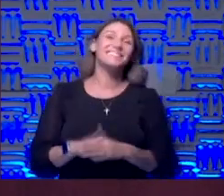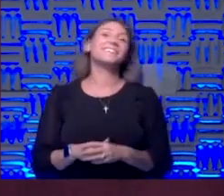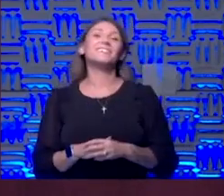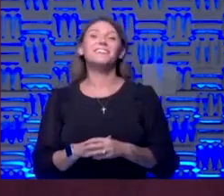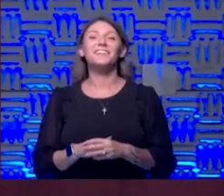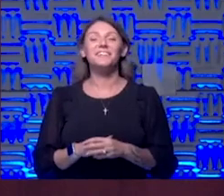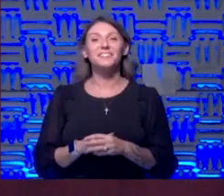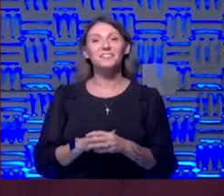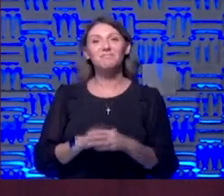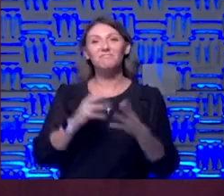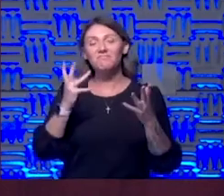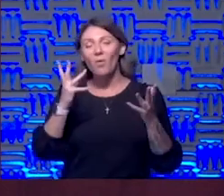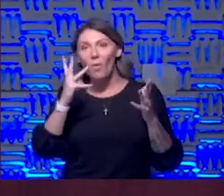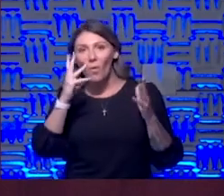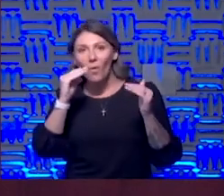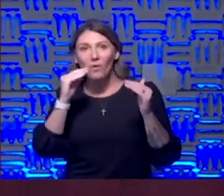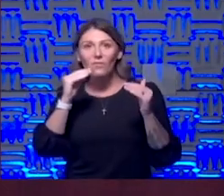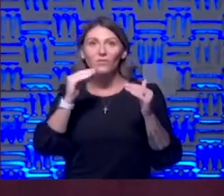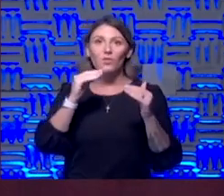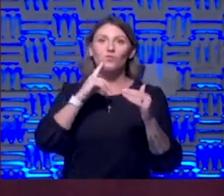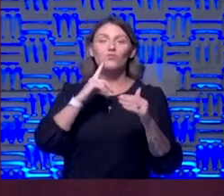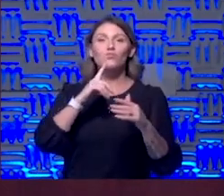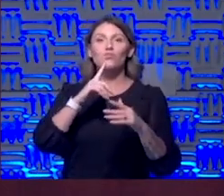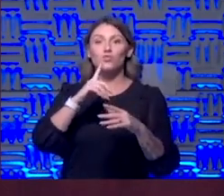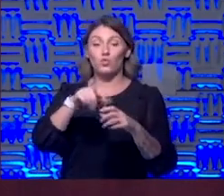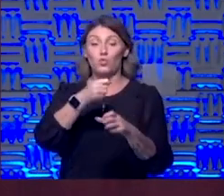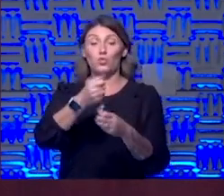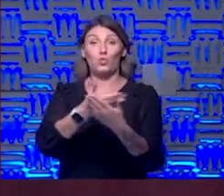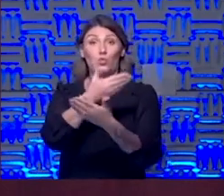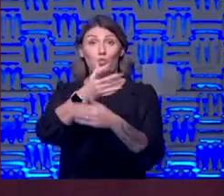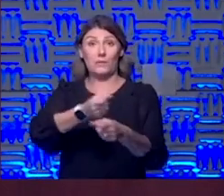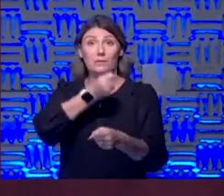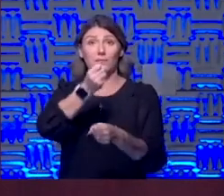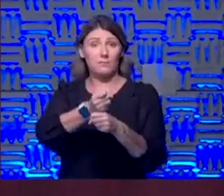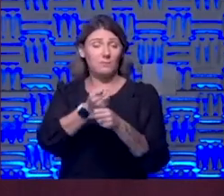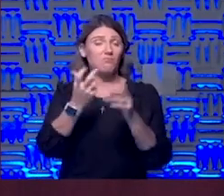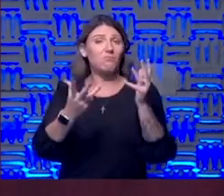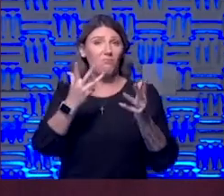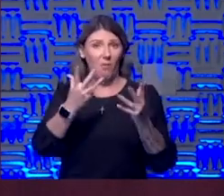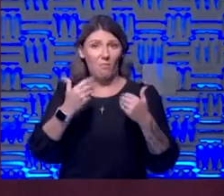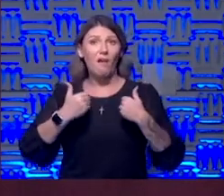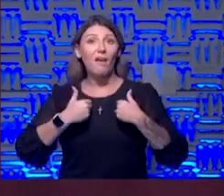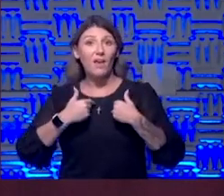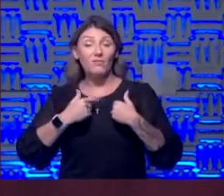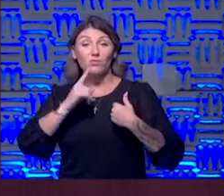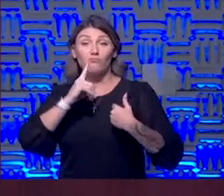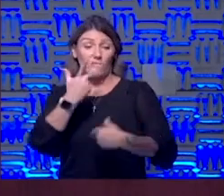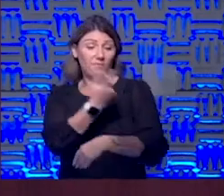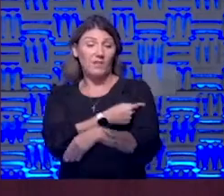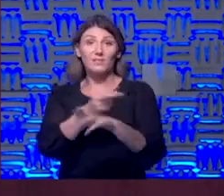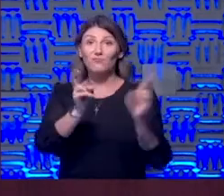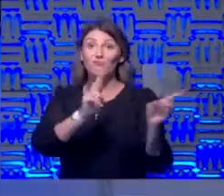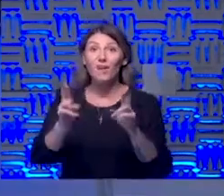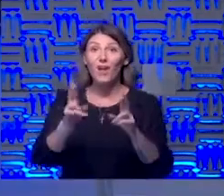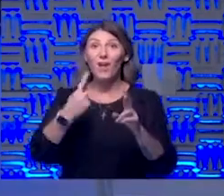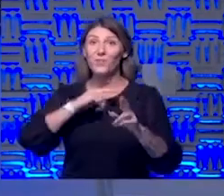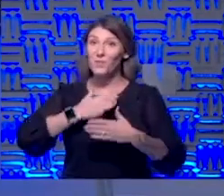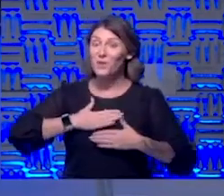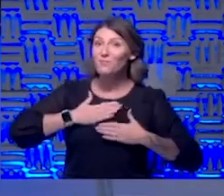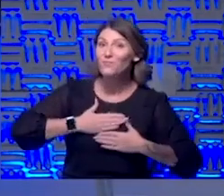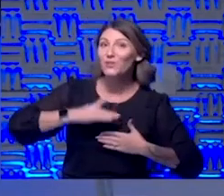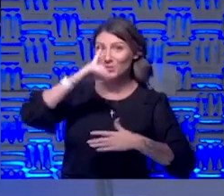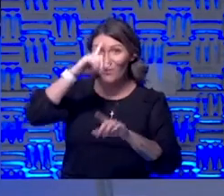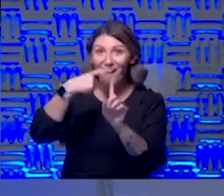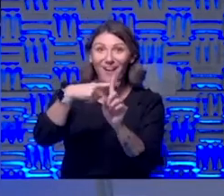by the end or the the turn of the year we might be able to really have vaccines ready to go we appreciate your optimism